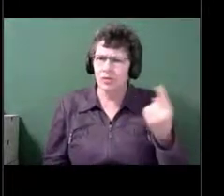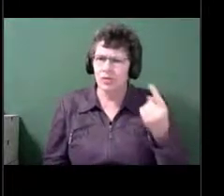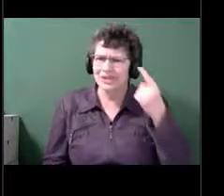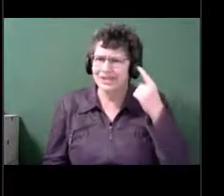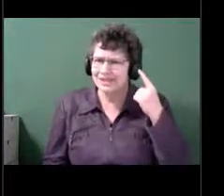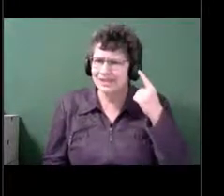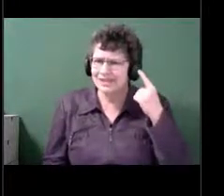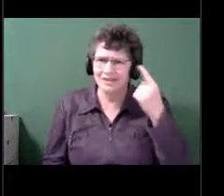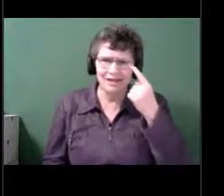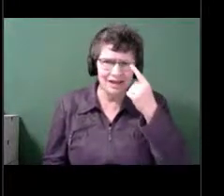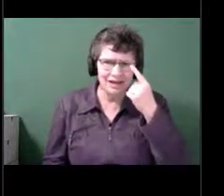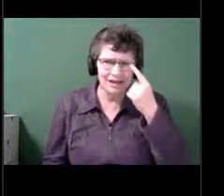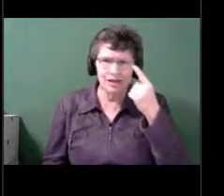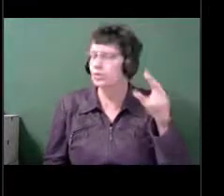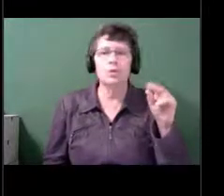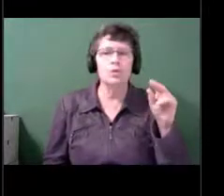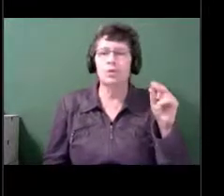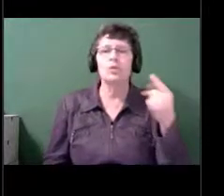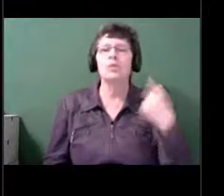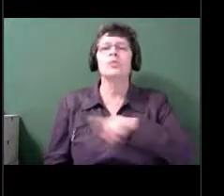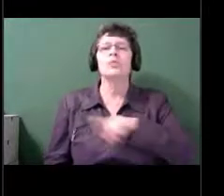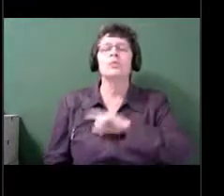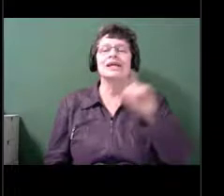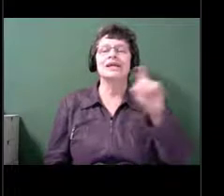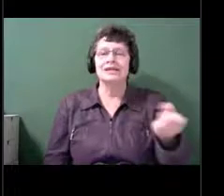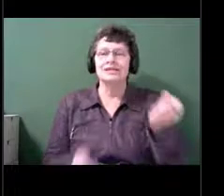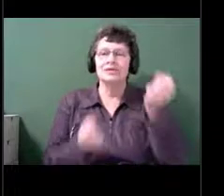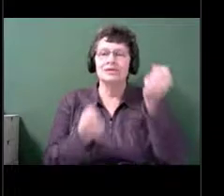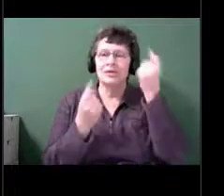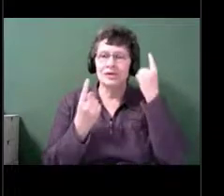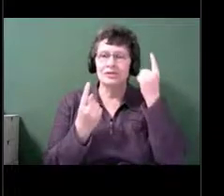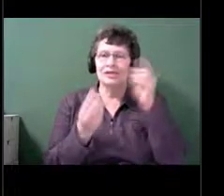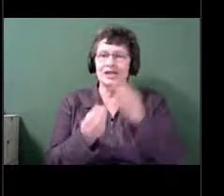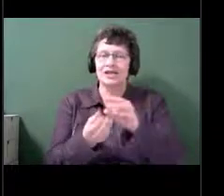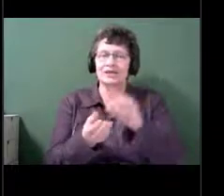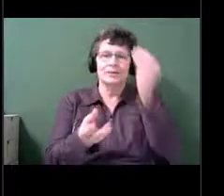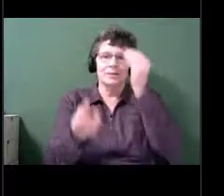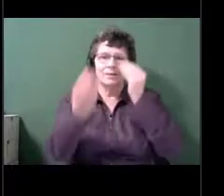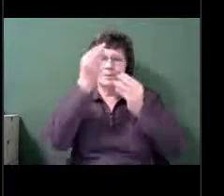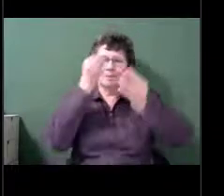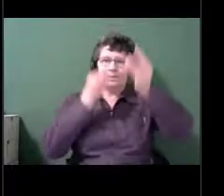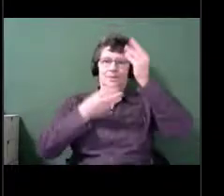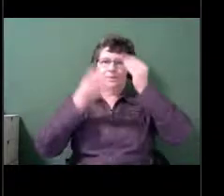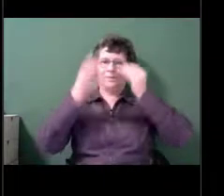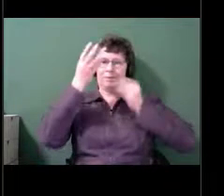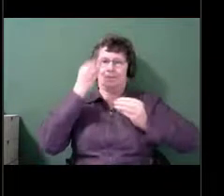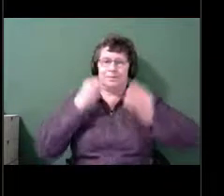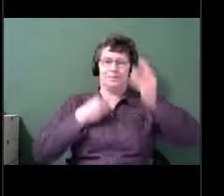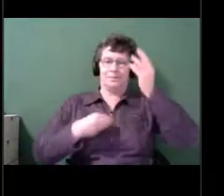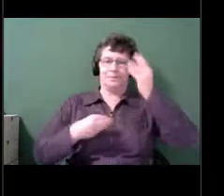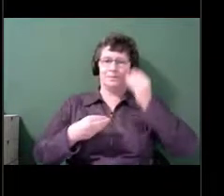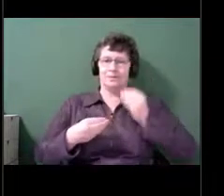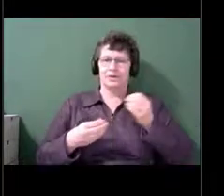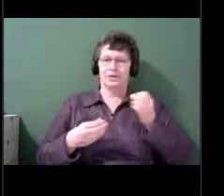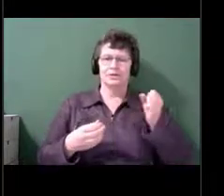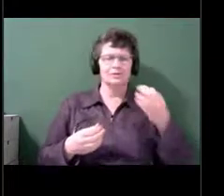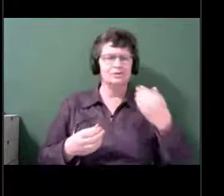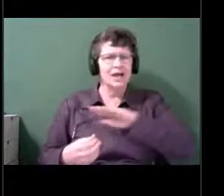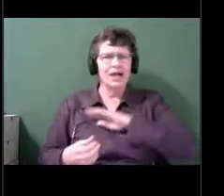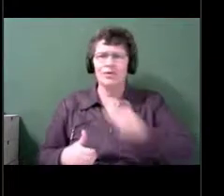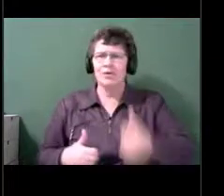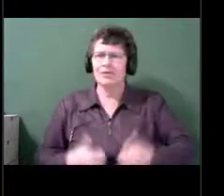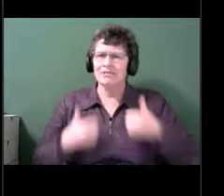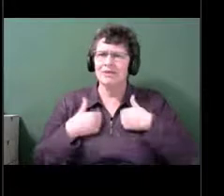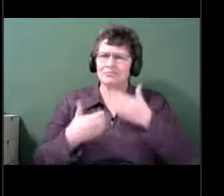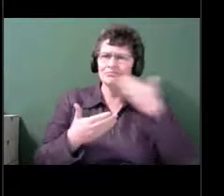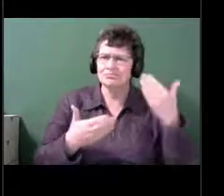so that we can live optimally, so that we can have fun, so that we can have a good quality of life,